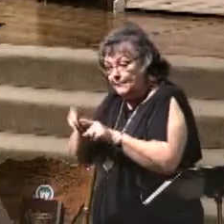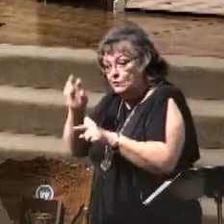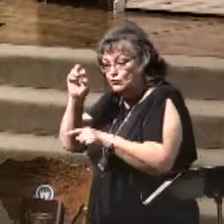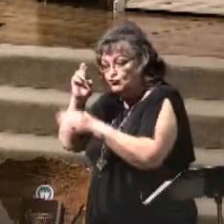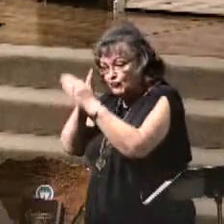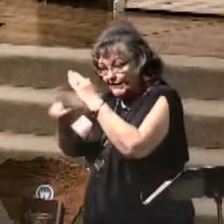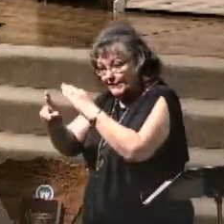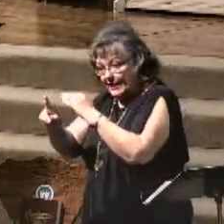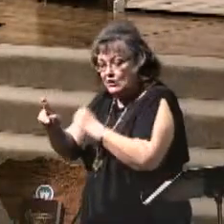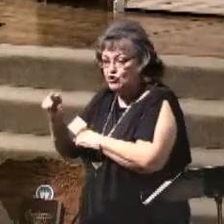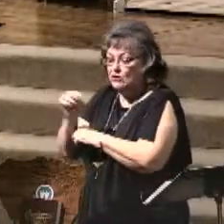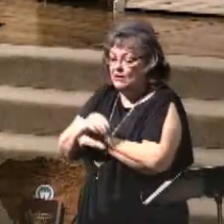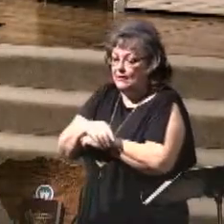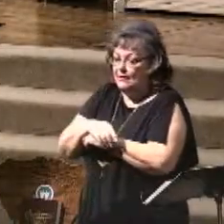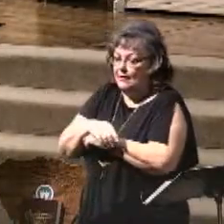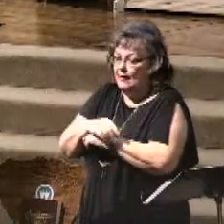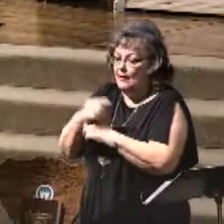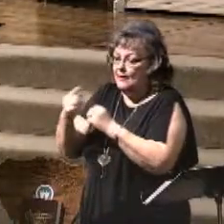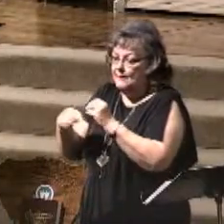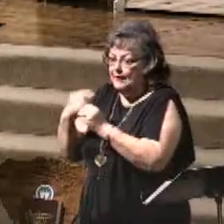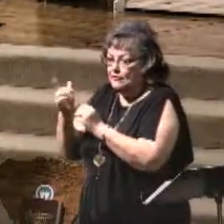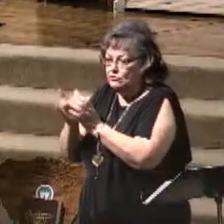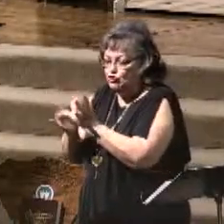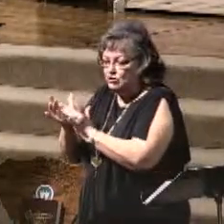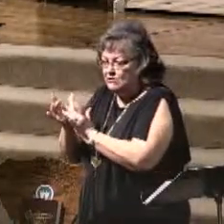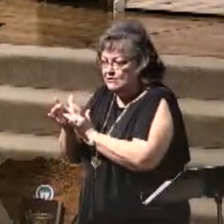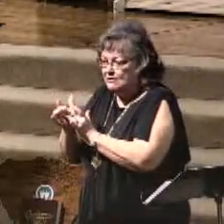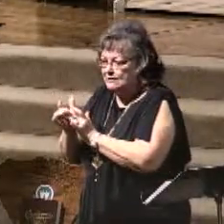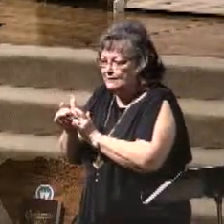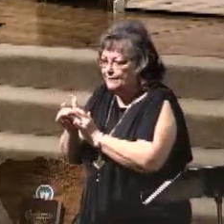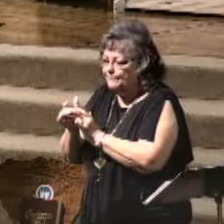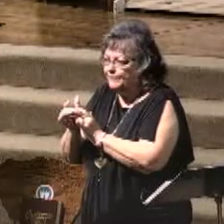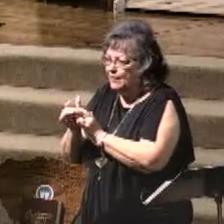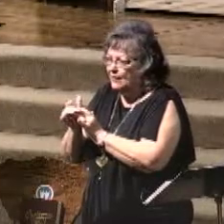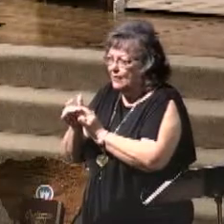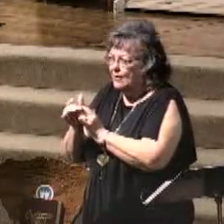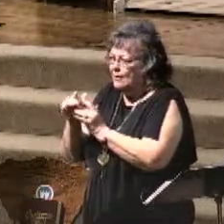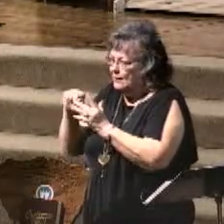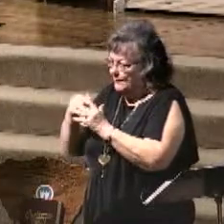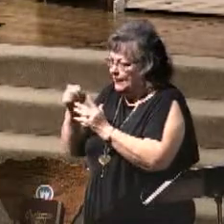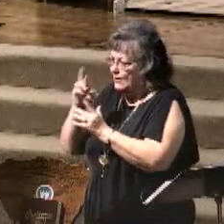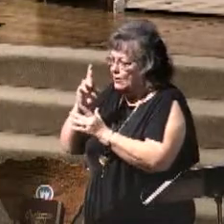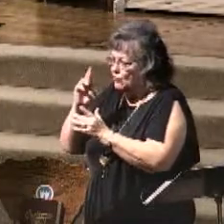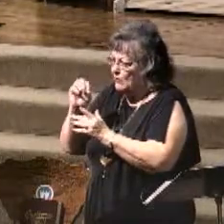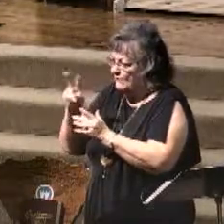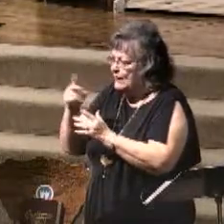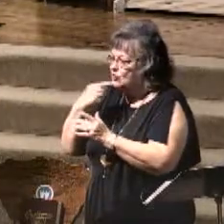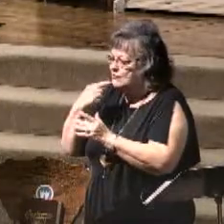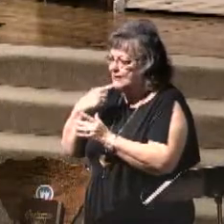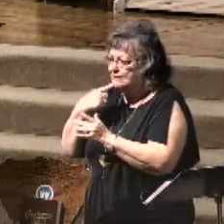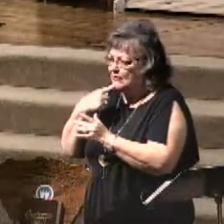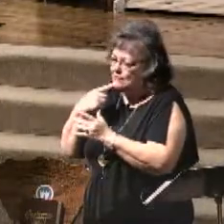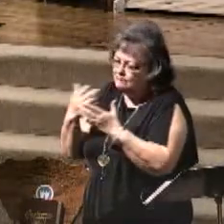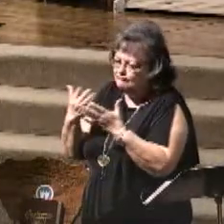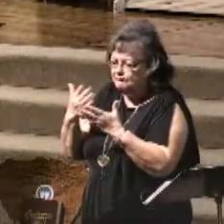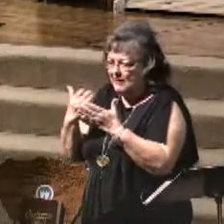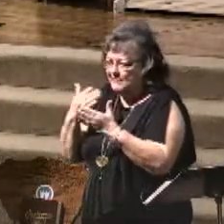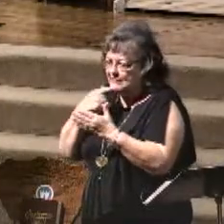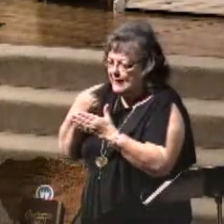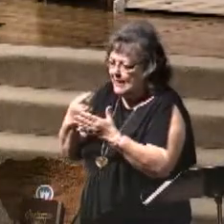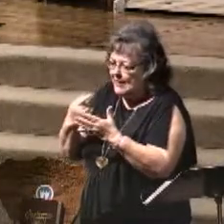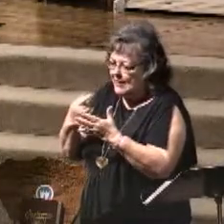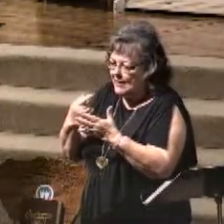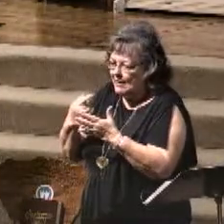Lord Jesus Christ. And your Bible might say in the beginning of the book of Revelation, it might say something like Revelation of